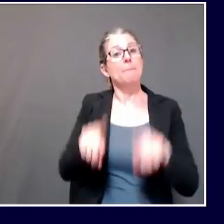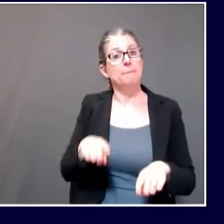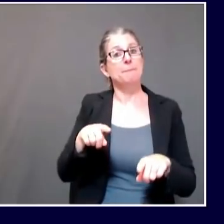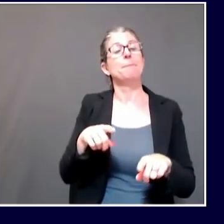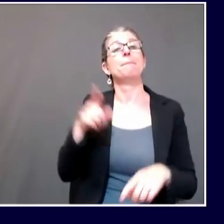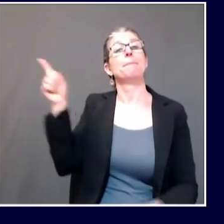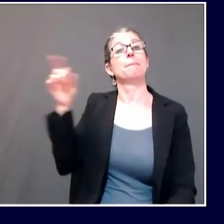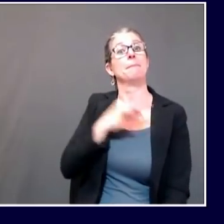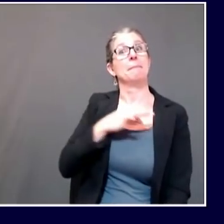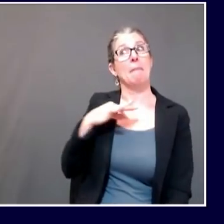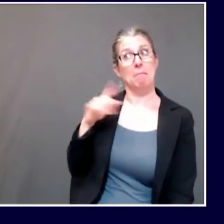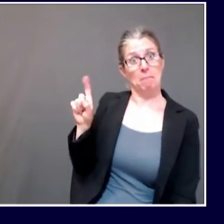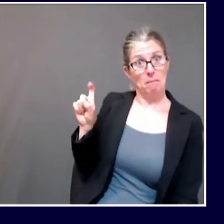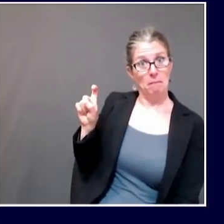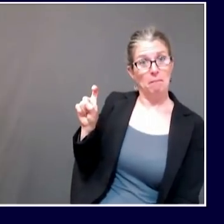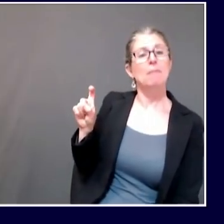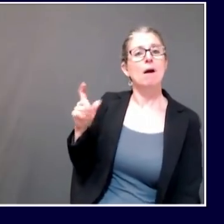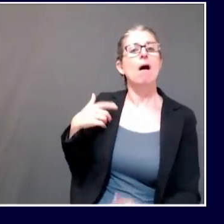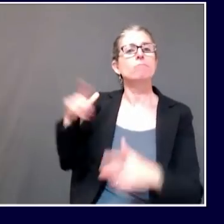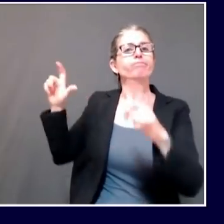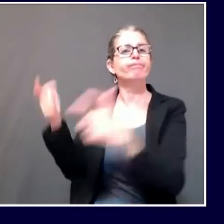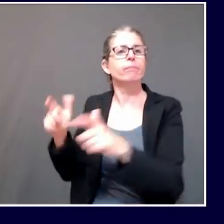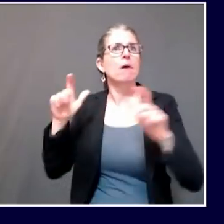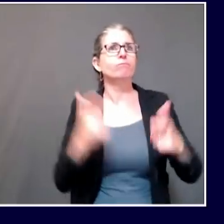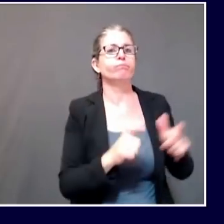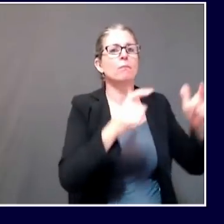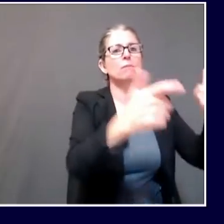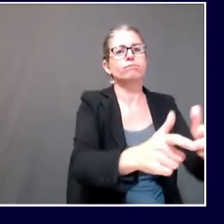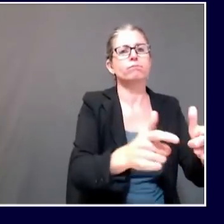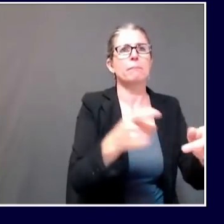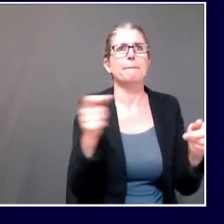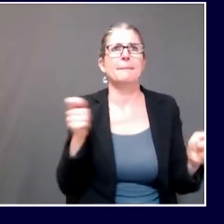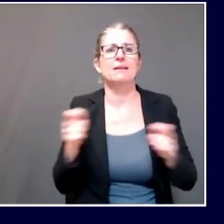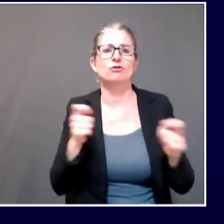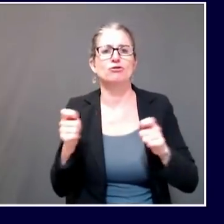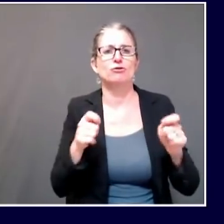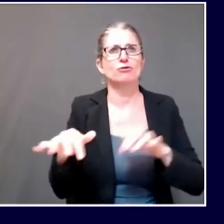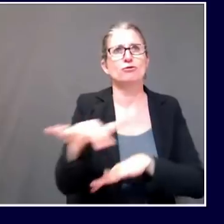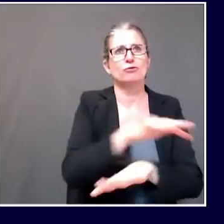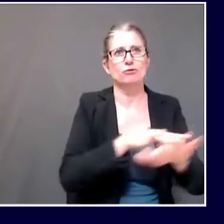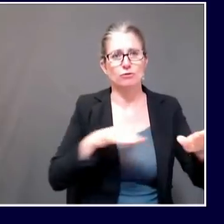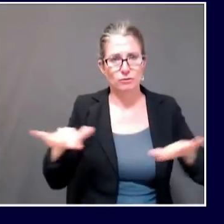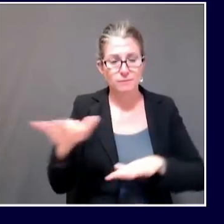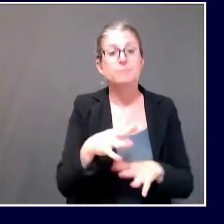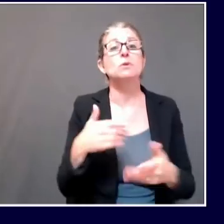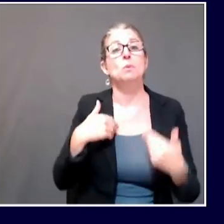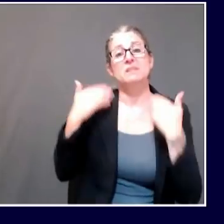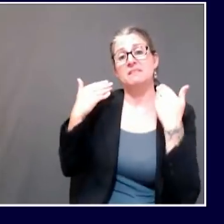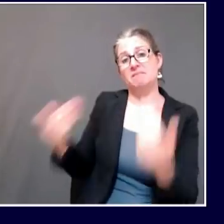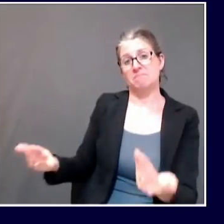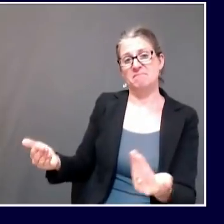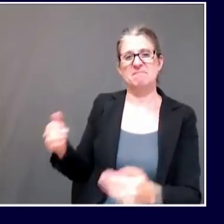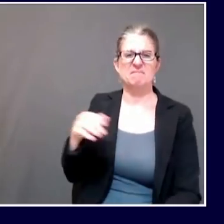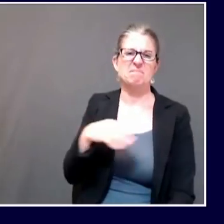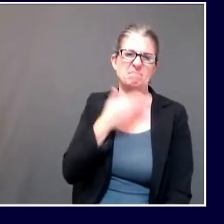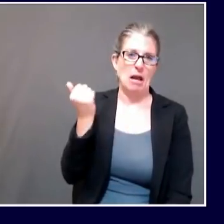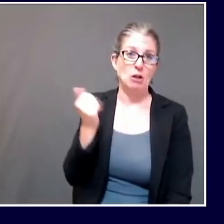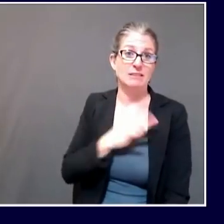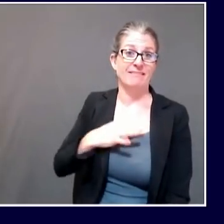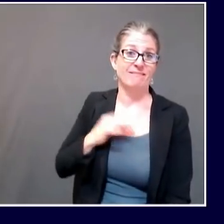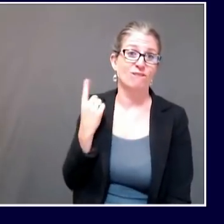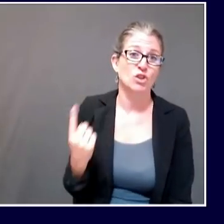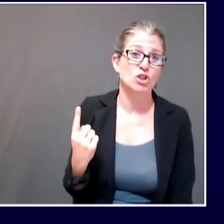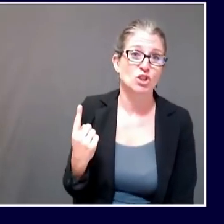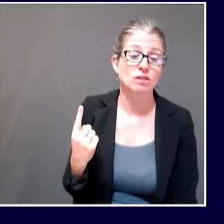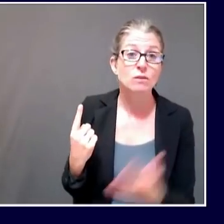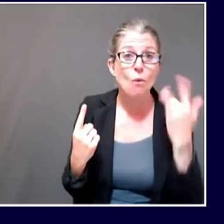employee testing, we can simultaneously keep residents safe without entering into some of the concerns that medical directors